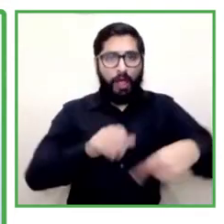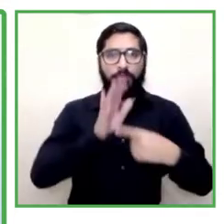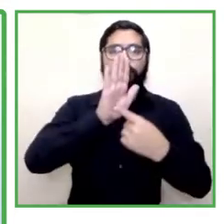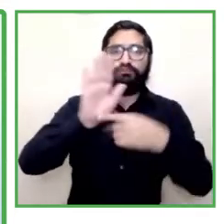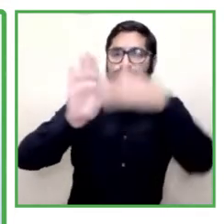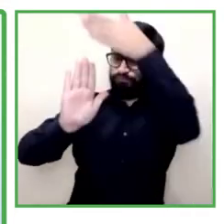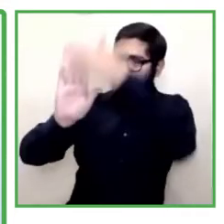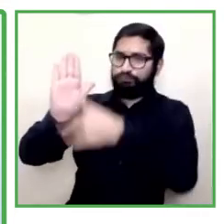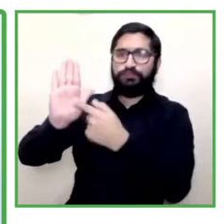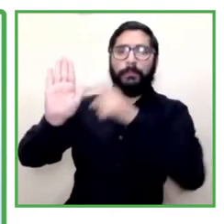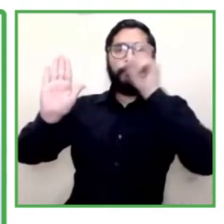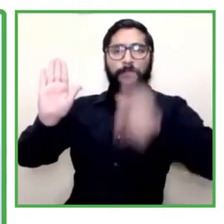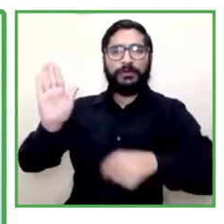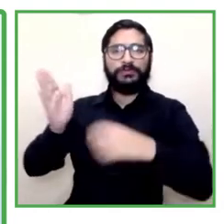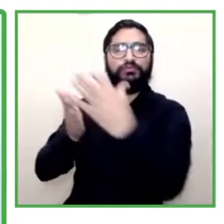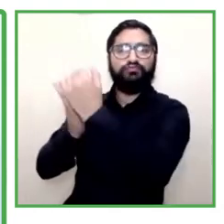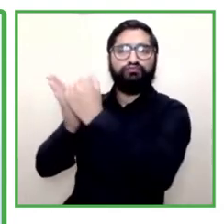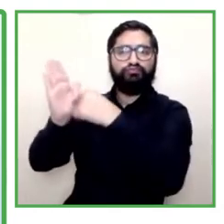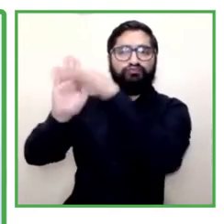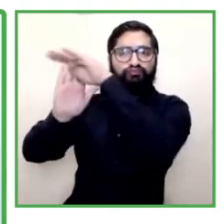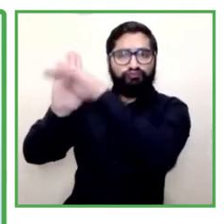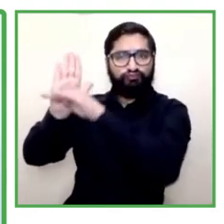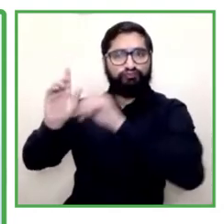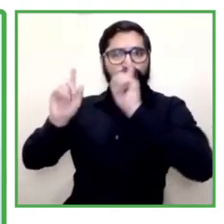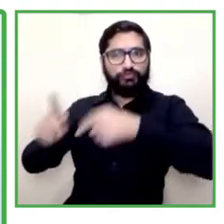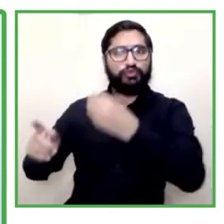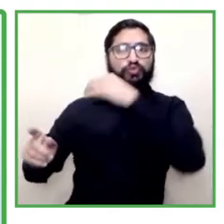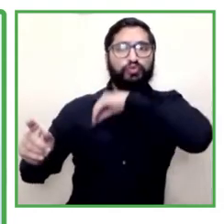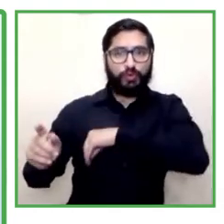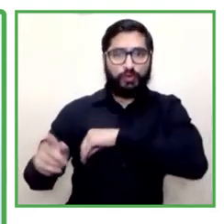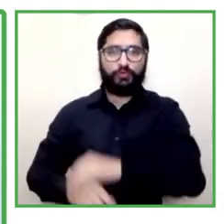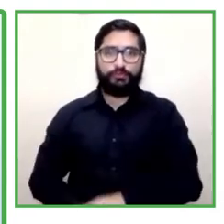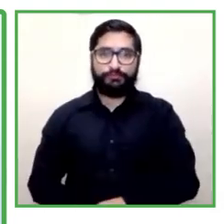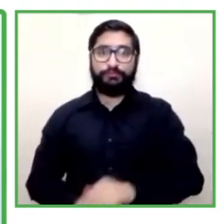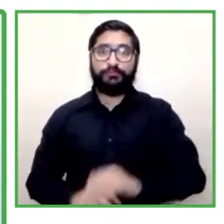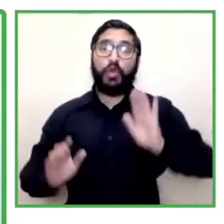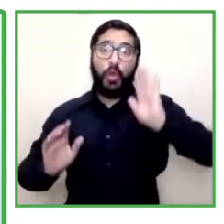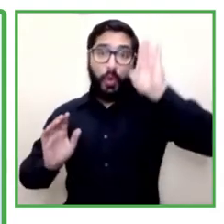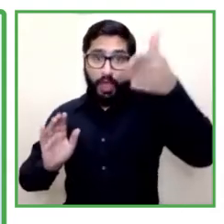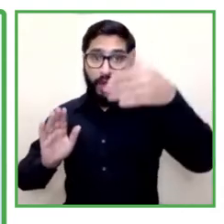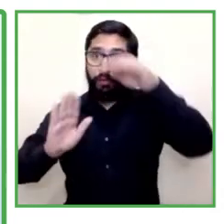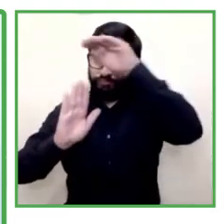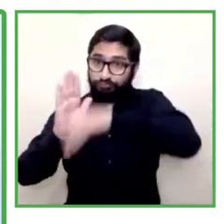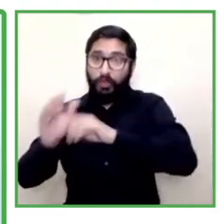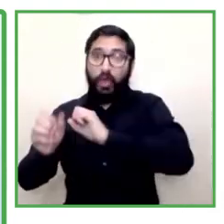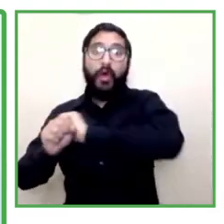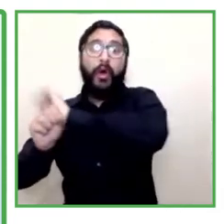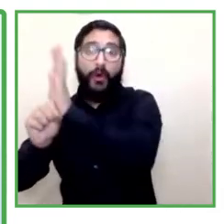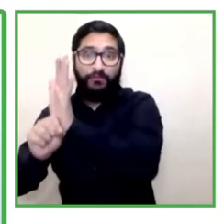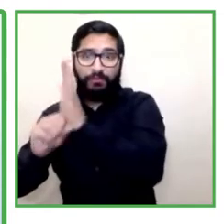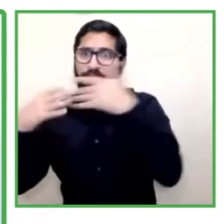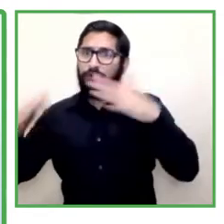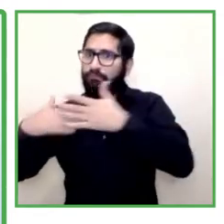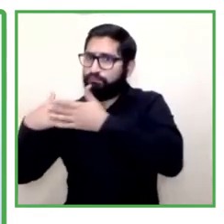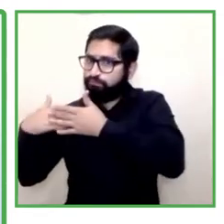quotation in the security system and that program made this